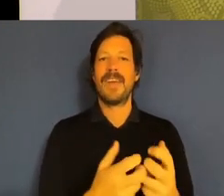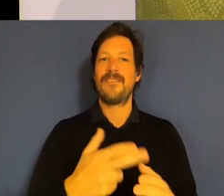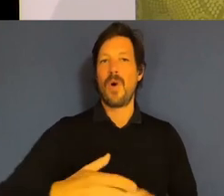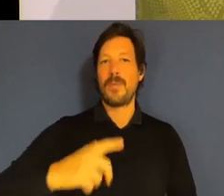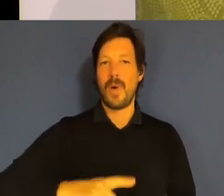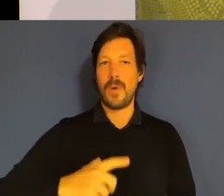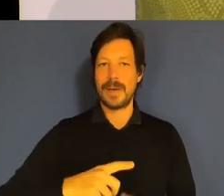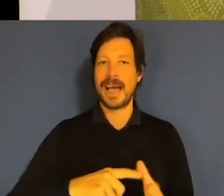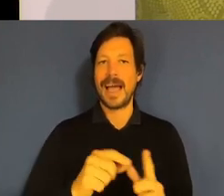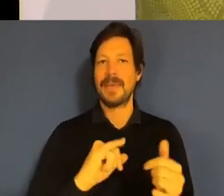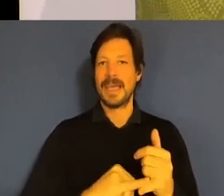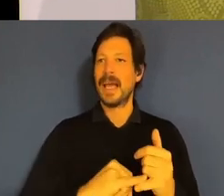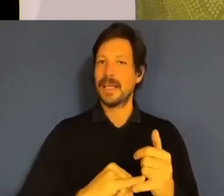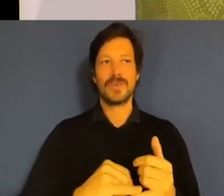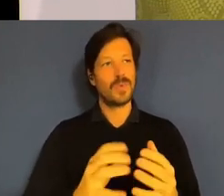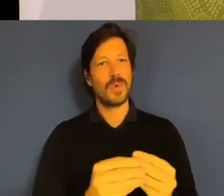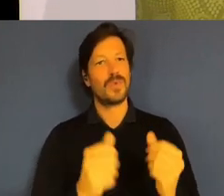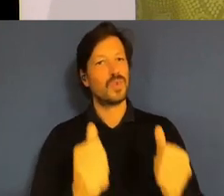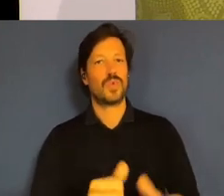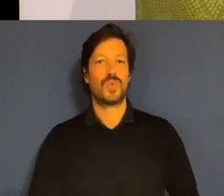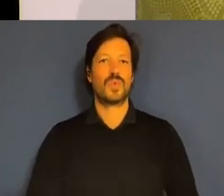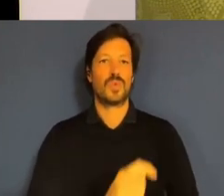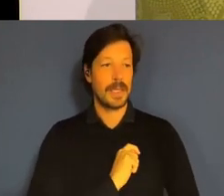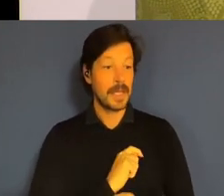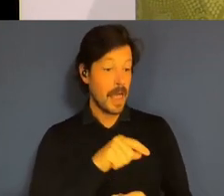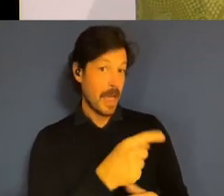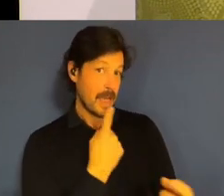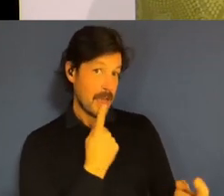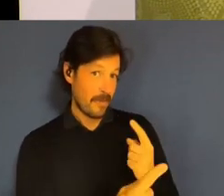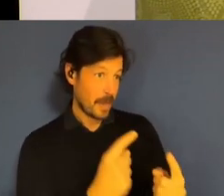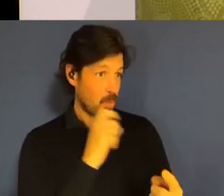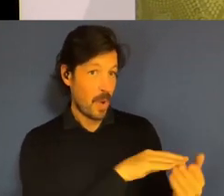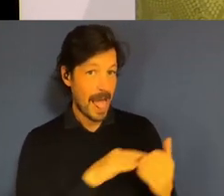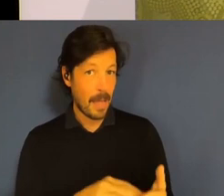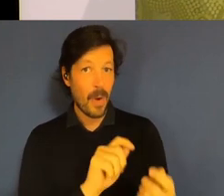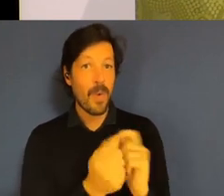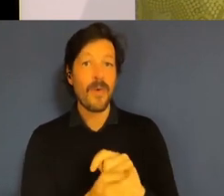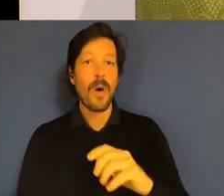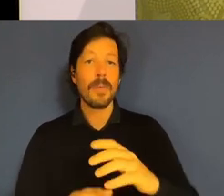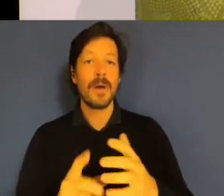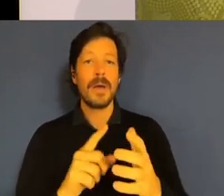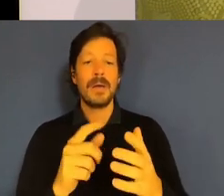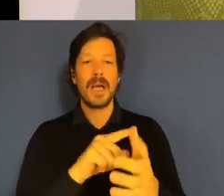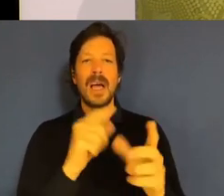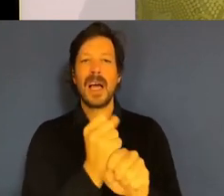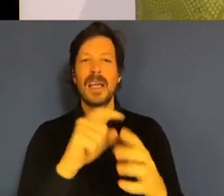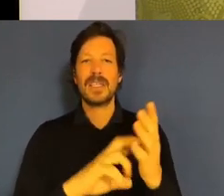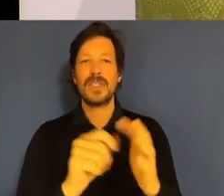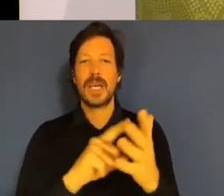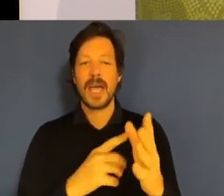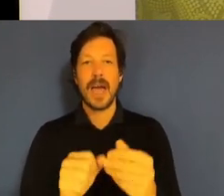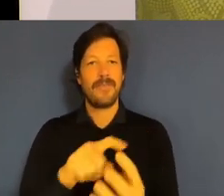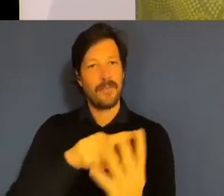The information in it helps inform our reform agenda, which focuses on four key pillars. An APS that embodies